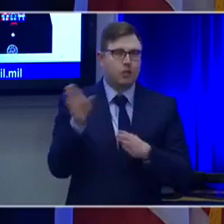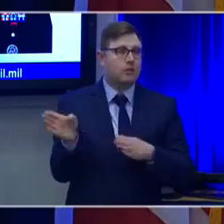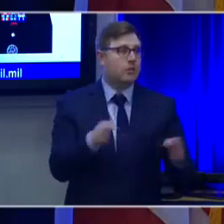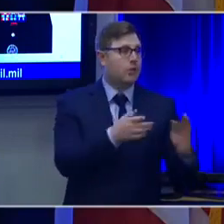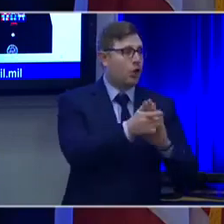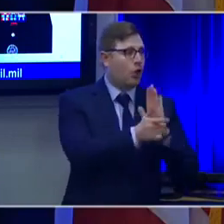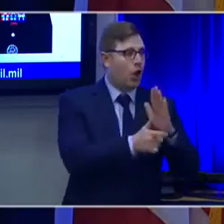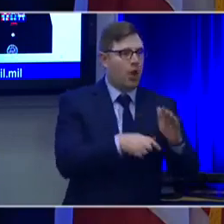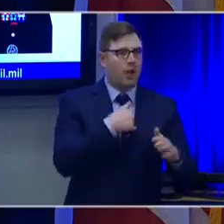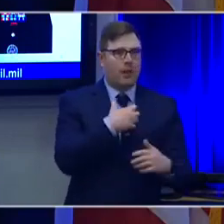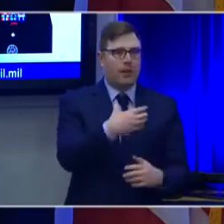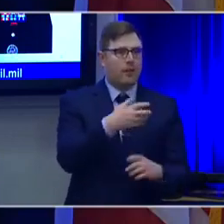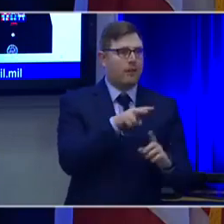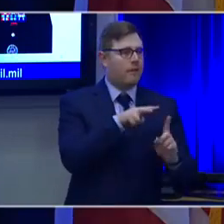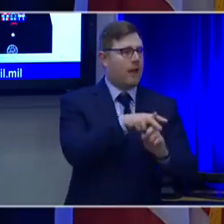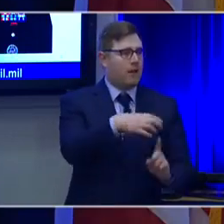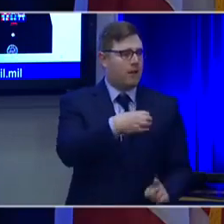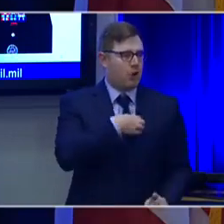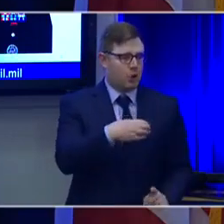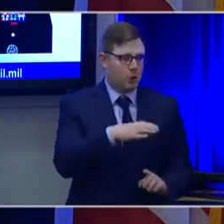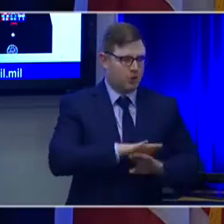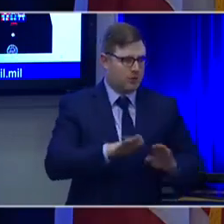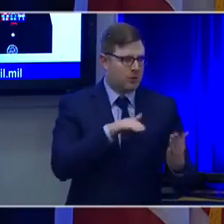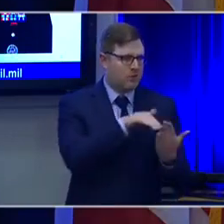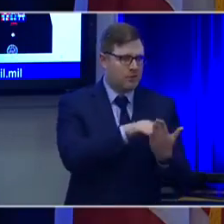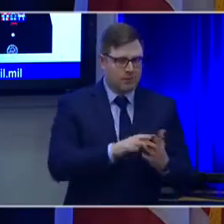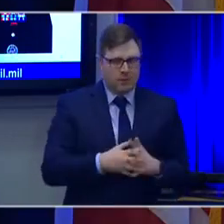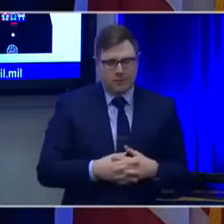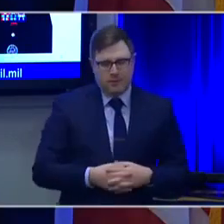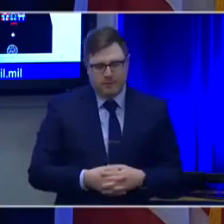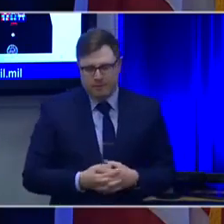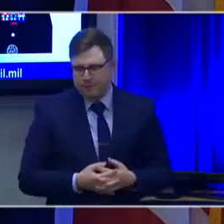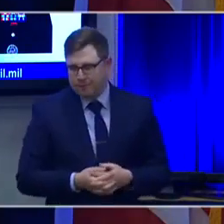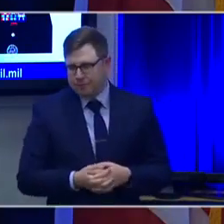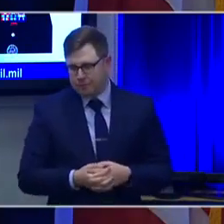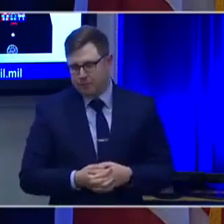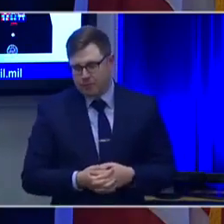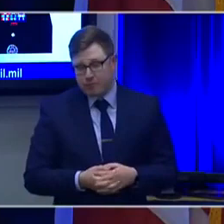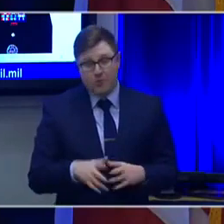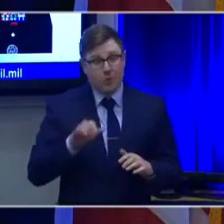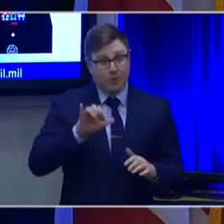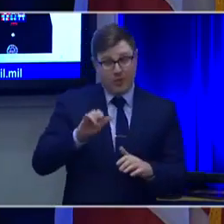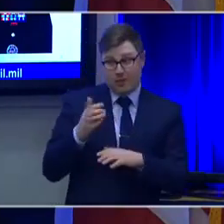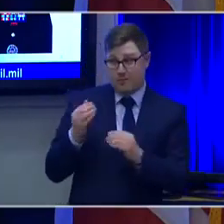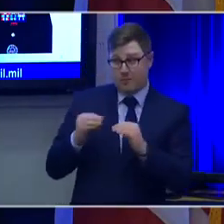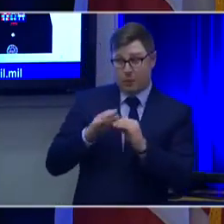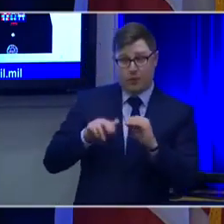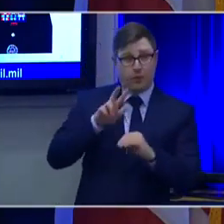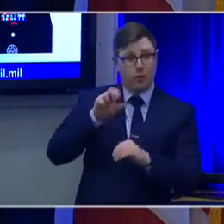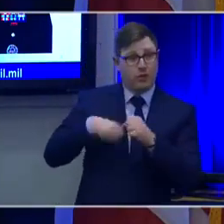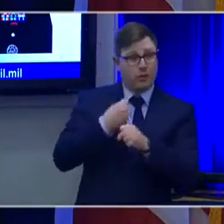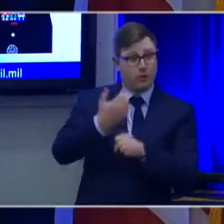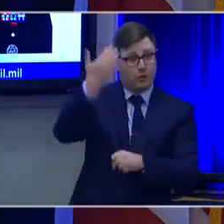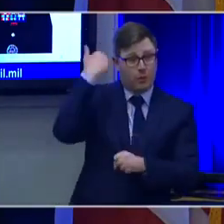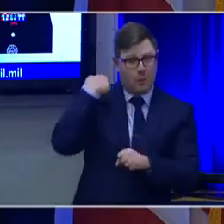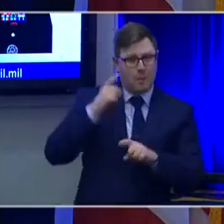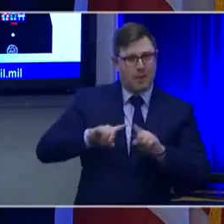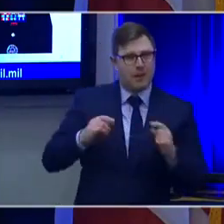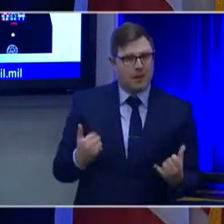And you know, although it's over 30 years since we had that conversation, it's as true today as it was then.